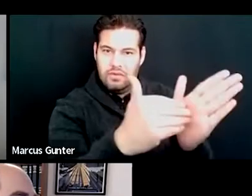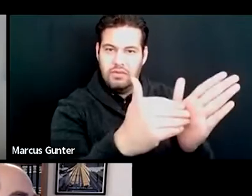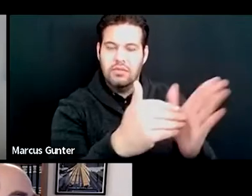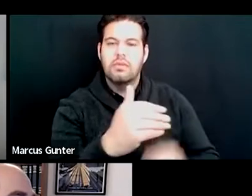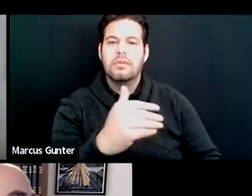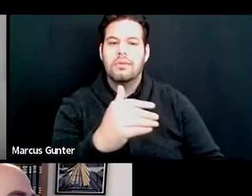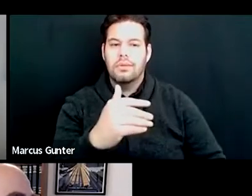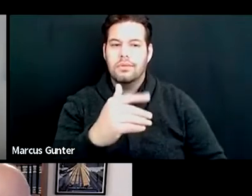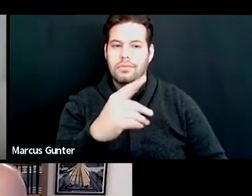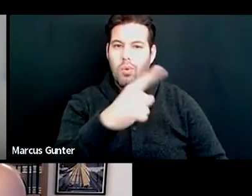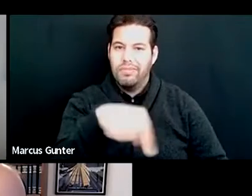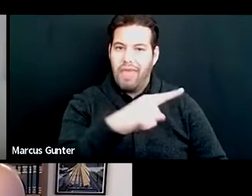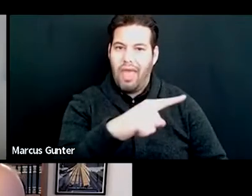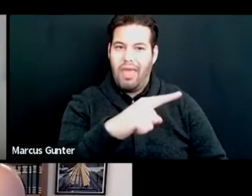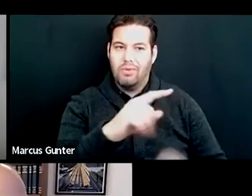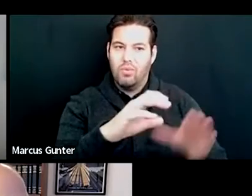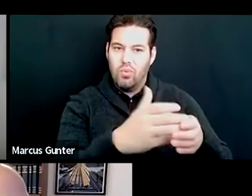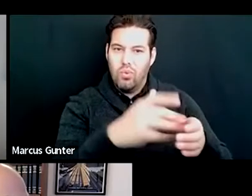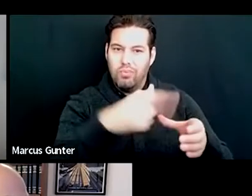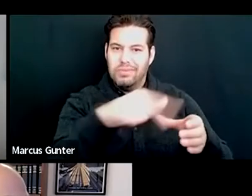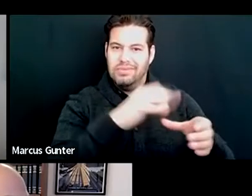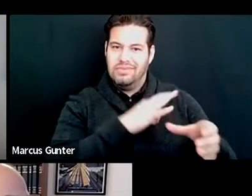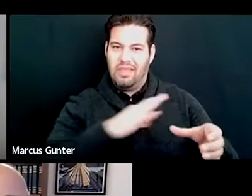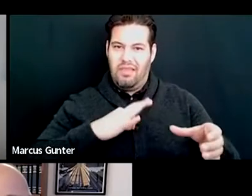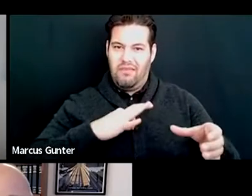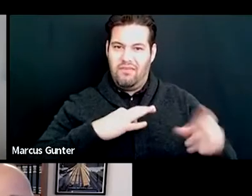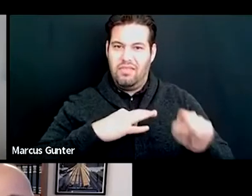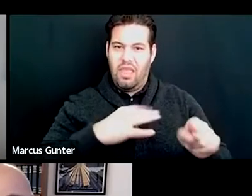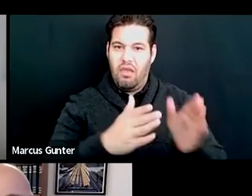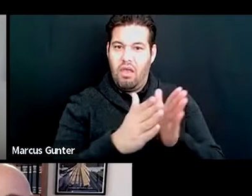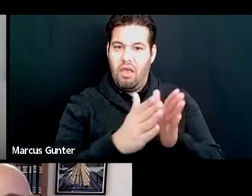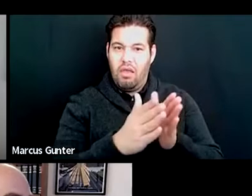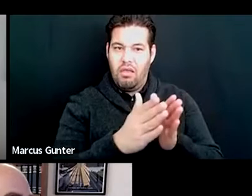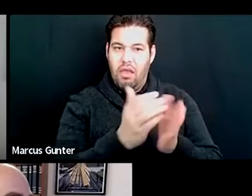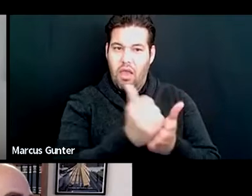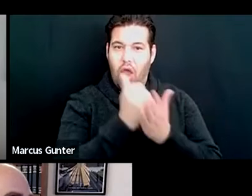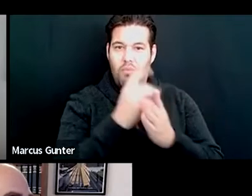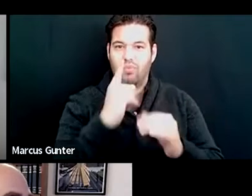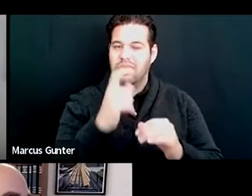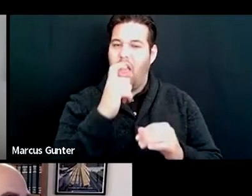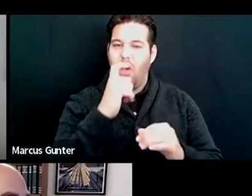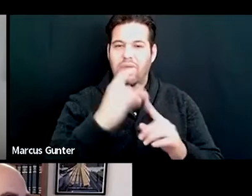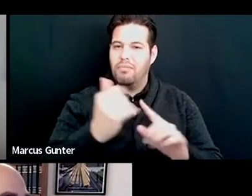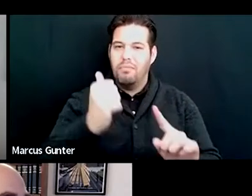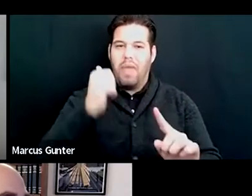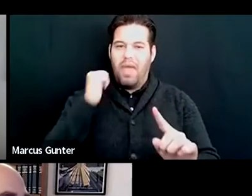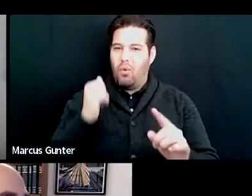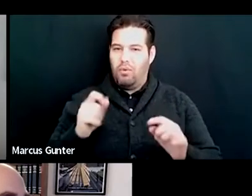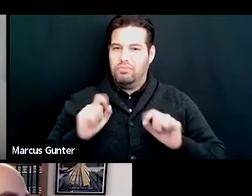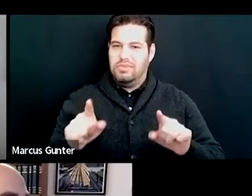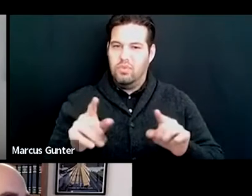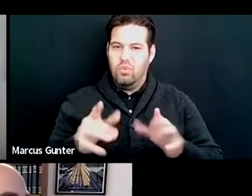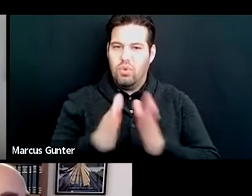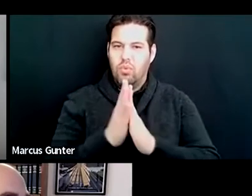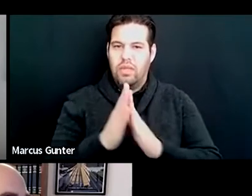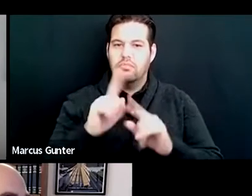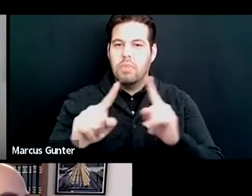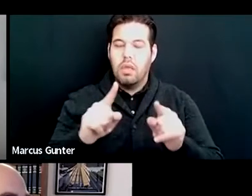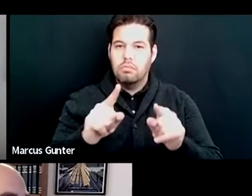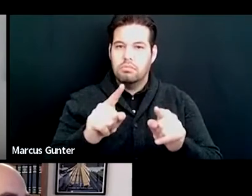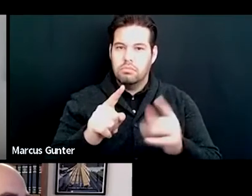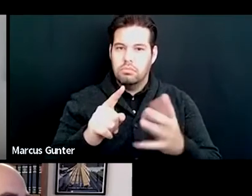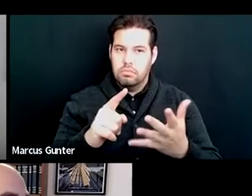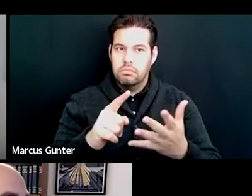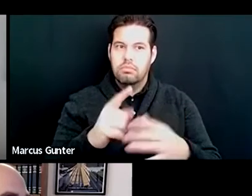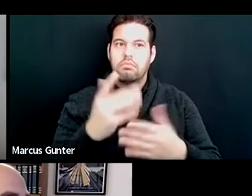to help with not just retroactive requests or in the moment requests, but proactively make